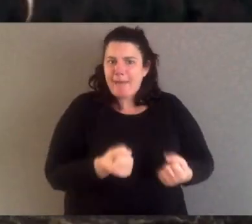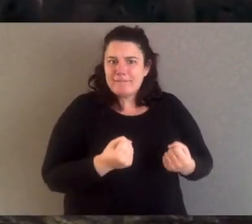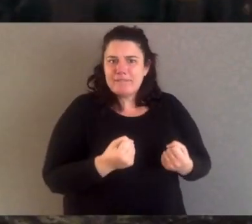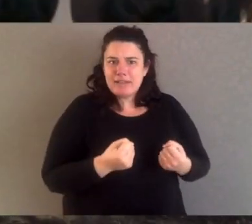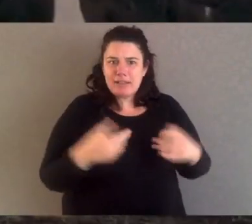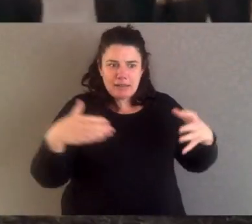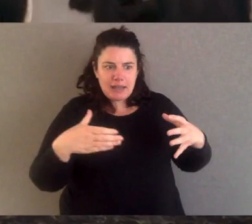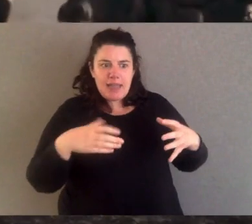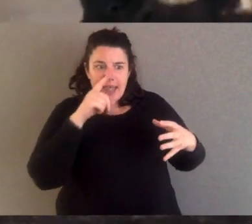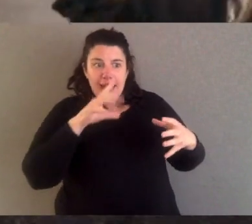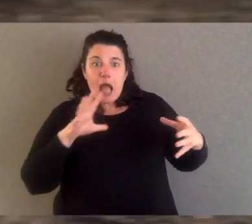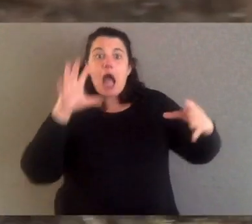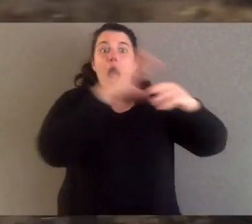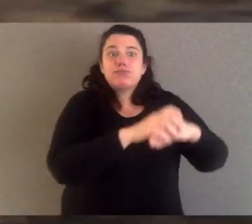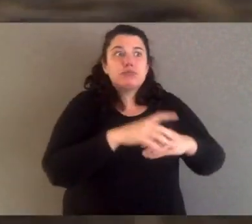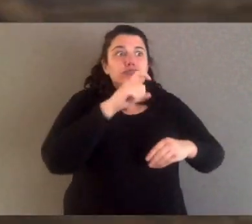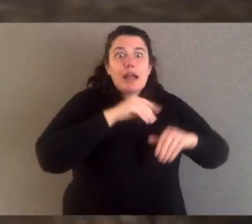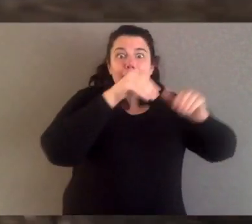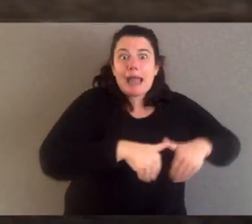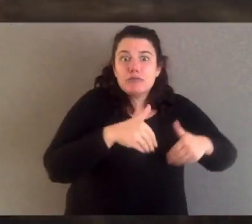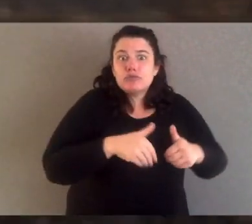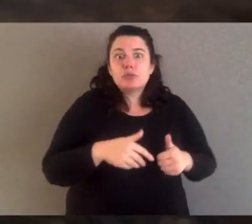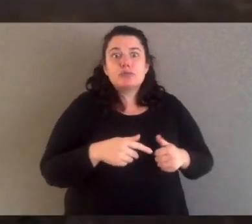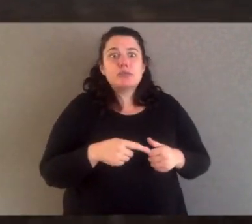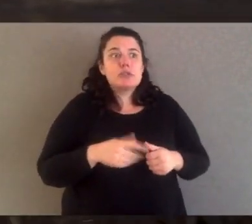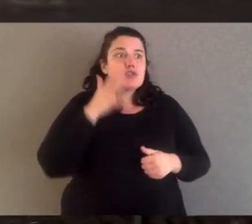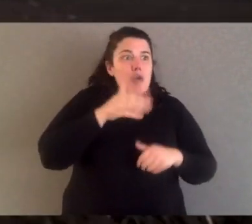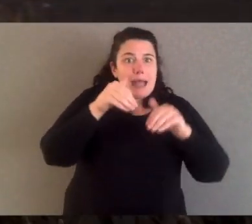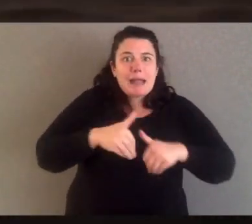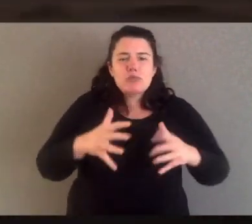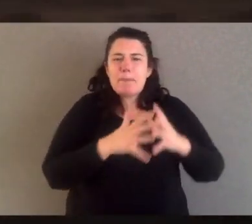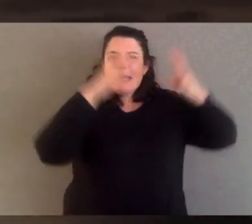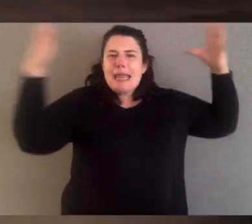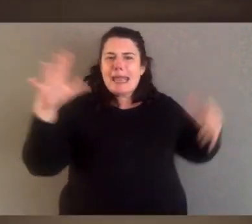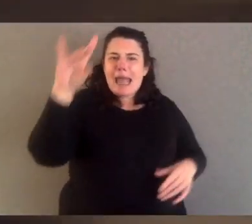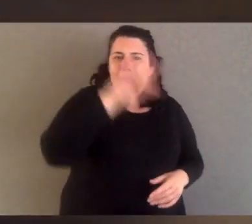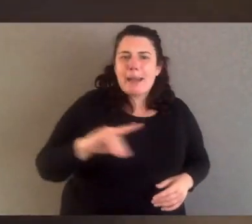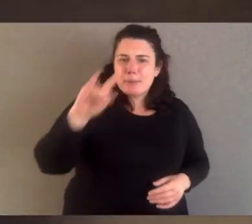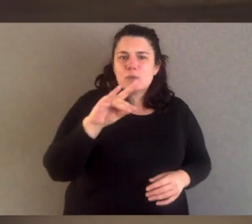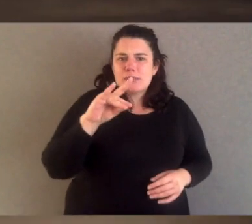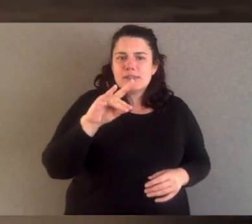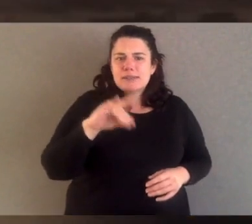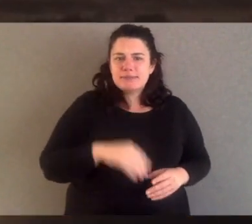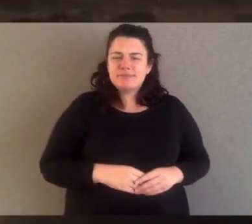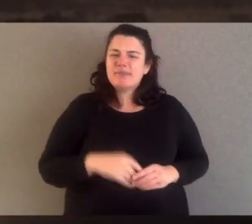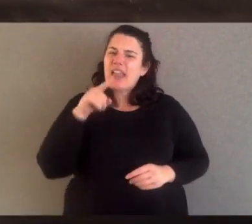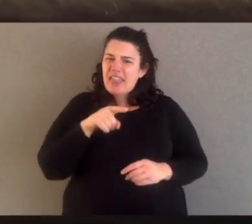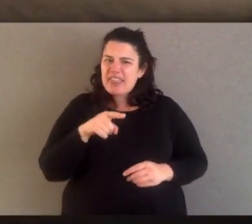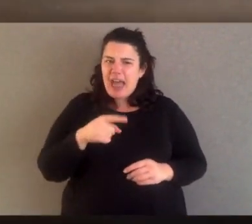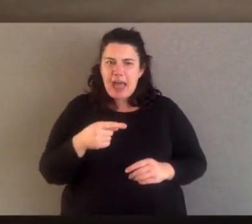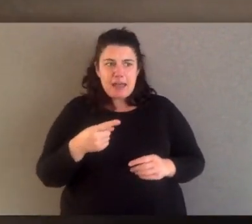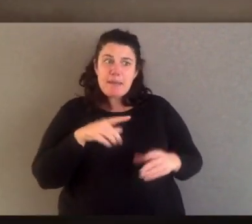kangaroos, emus, grey kangaroos and whilst they're doing that they're actually playing an environmental role. Now by